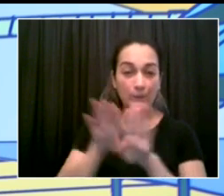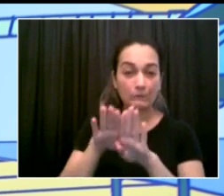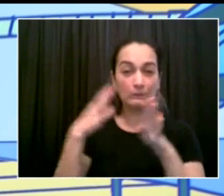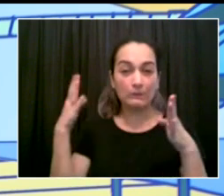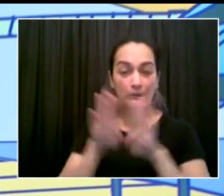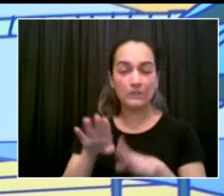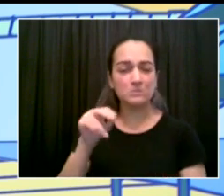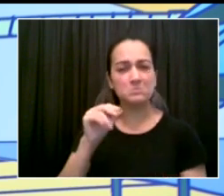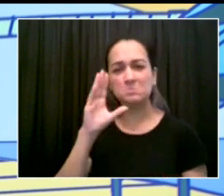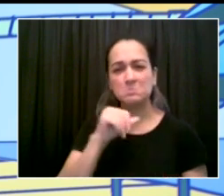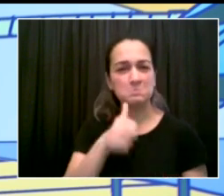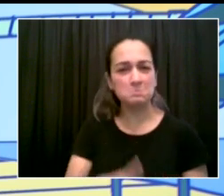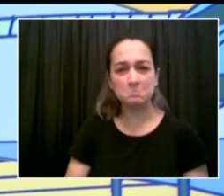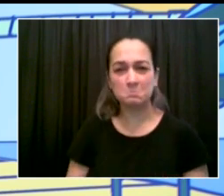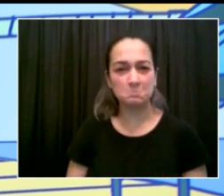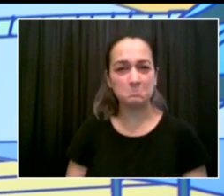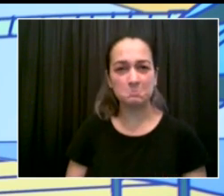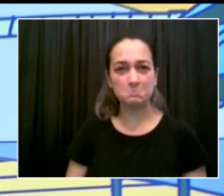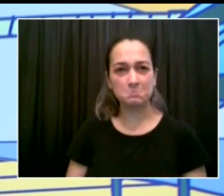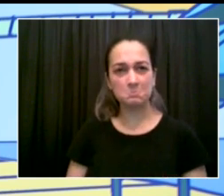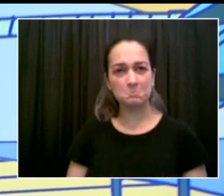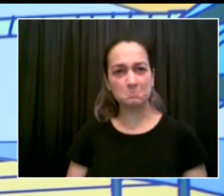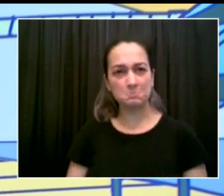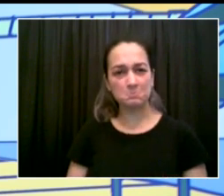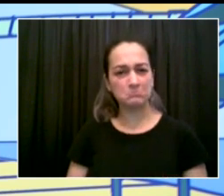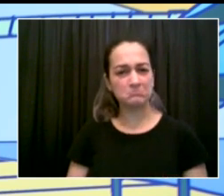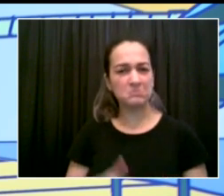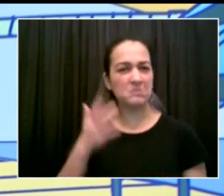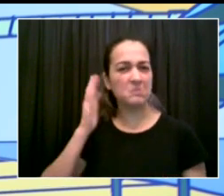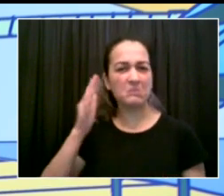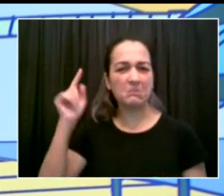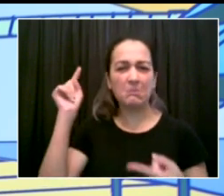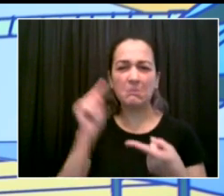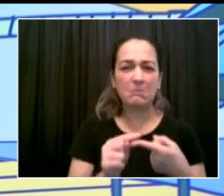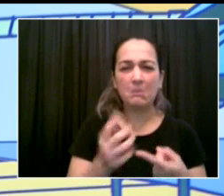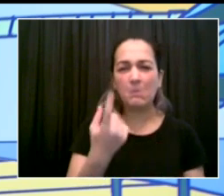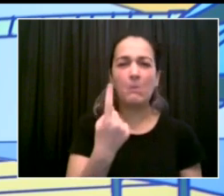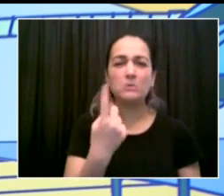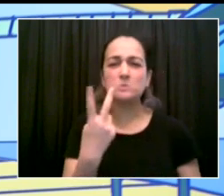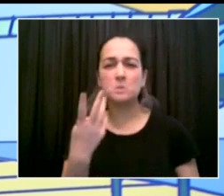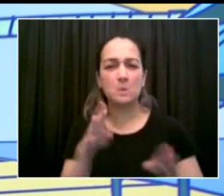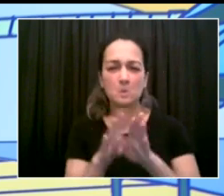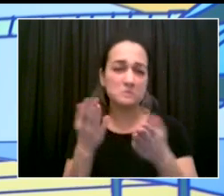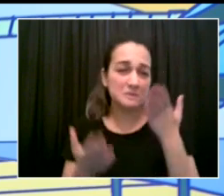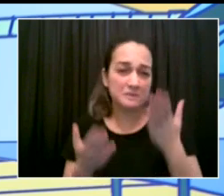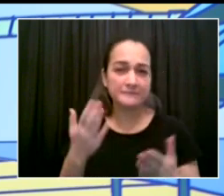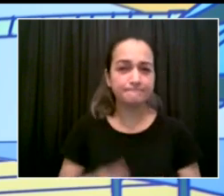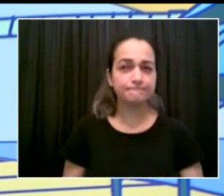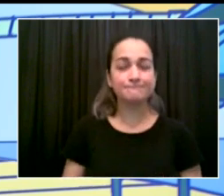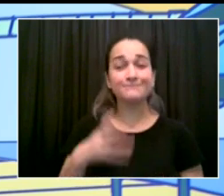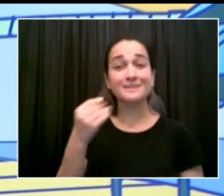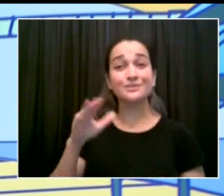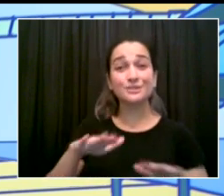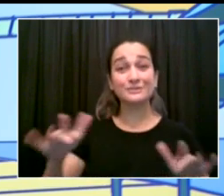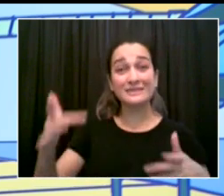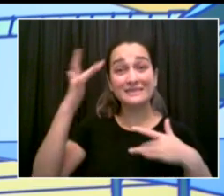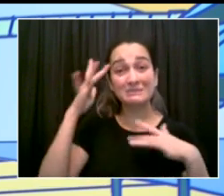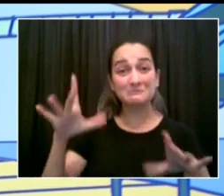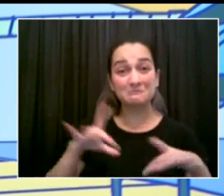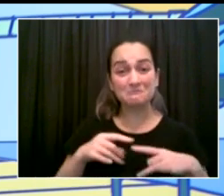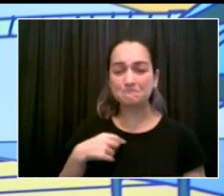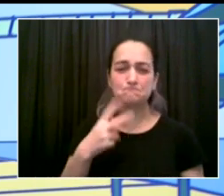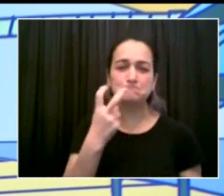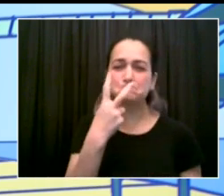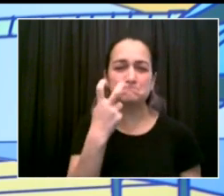Remember, there are kids who, since we do not expect a lot of building closures, if they're vaccinated, even if they're exposed to someone